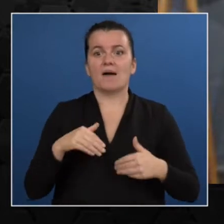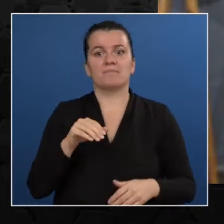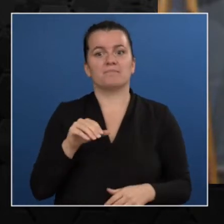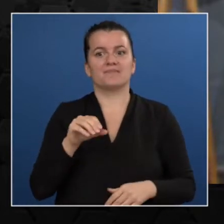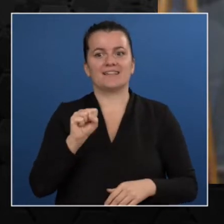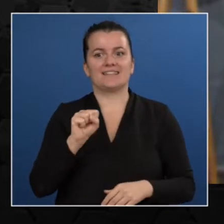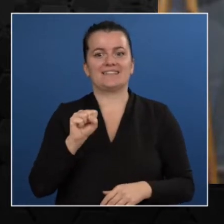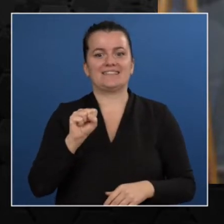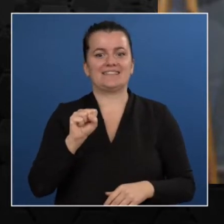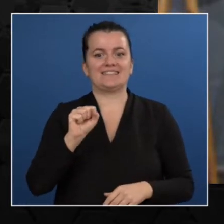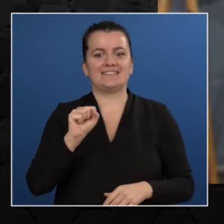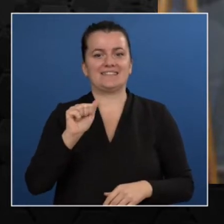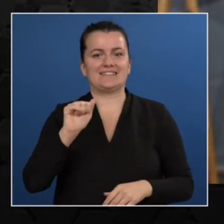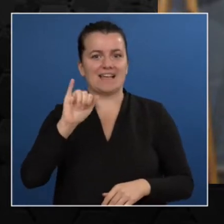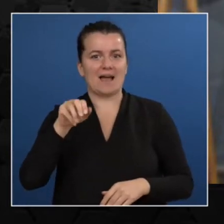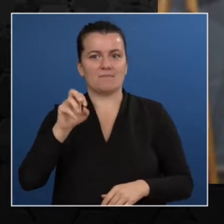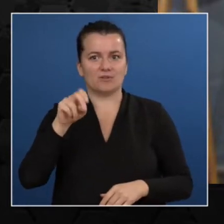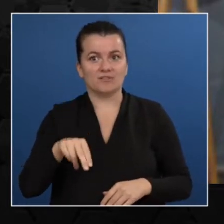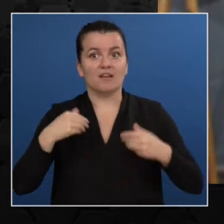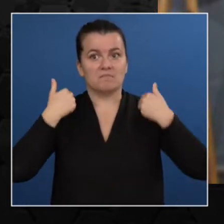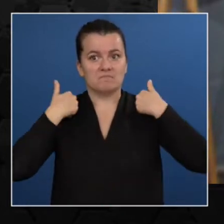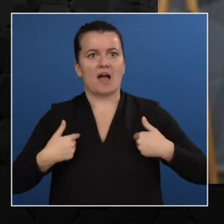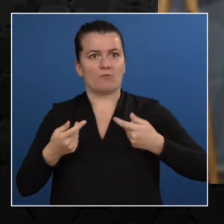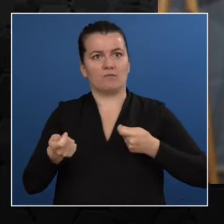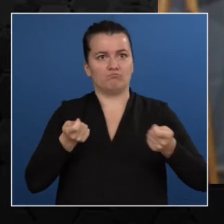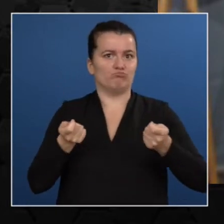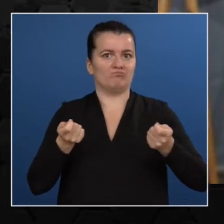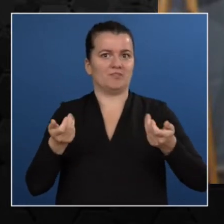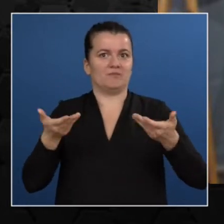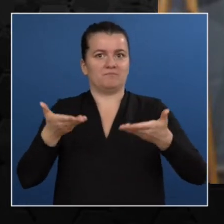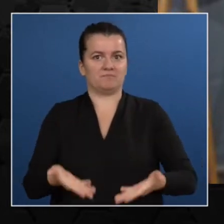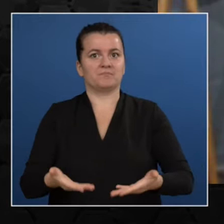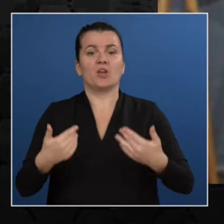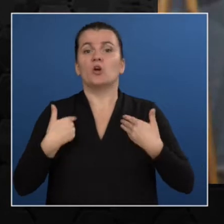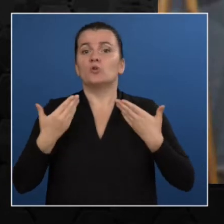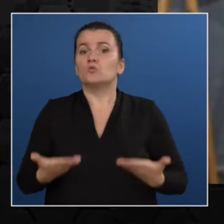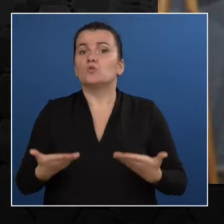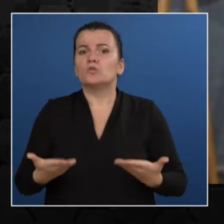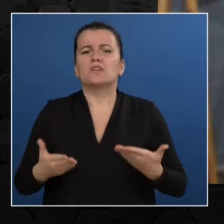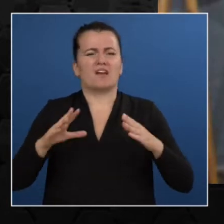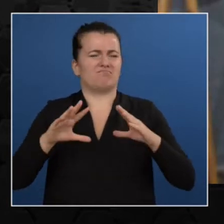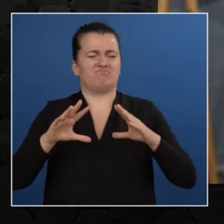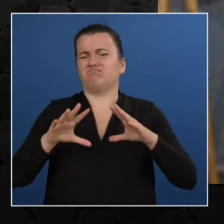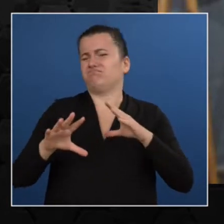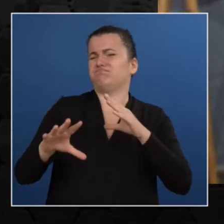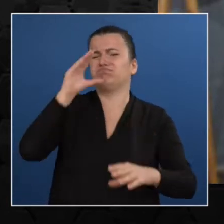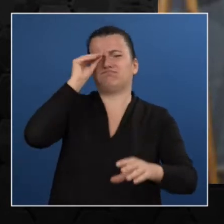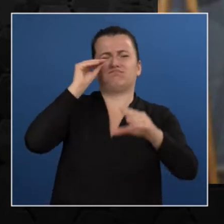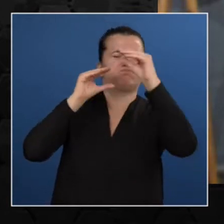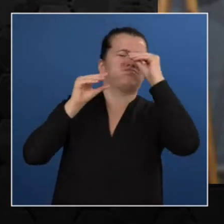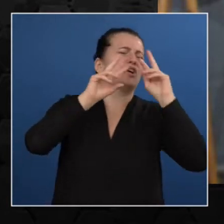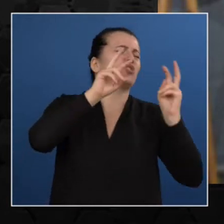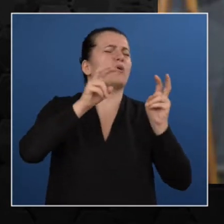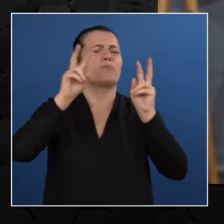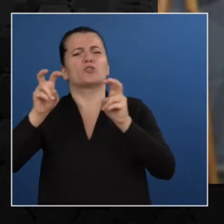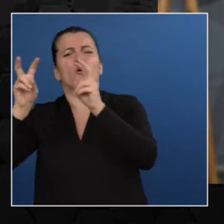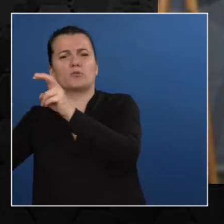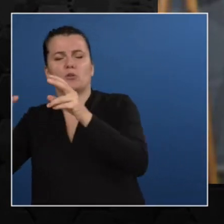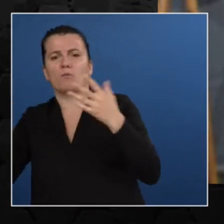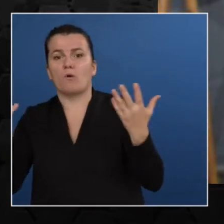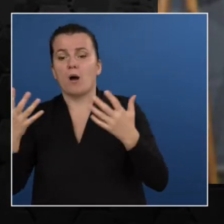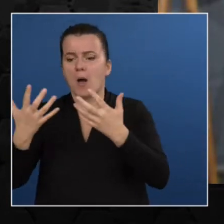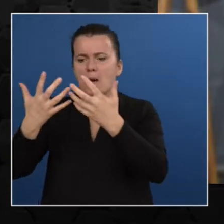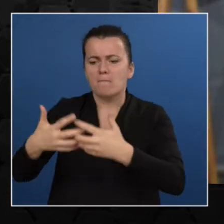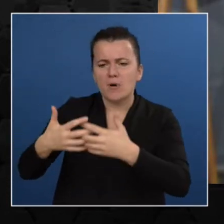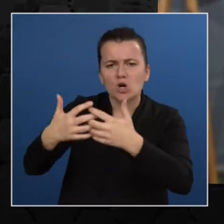exciting next six, seven, eight hours of the event where we're going to learn about the entire ecosystem of the AI and machine learning and not from the